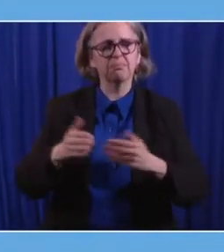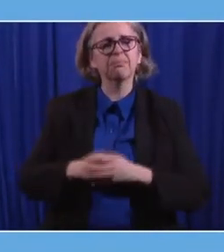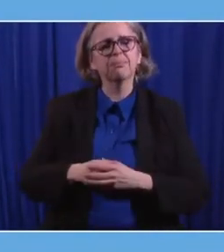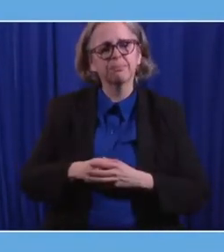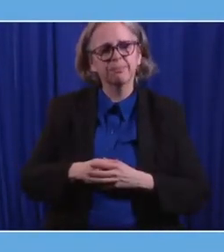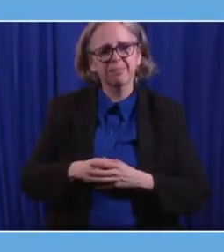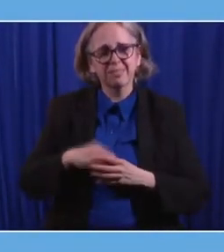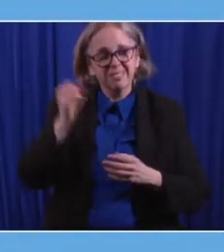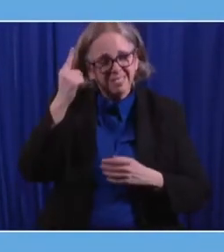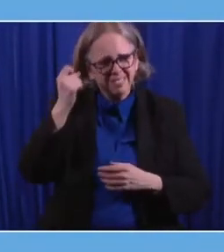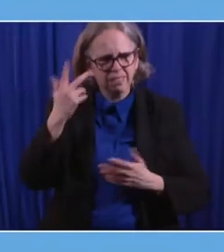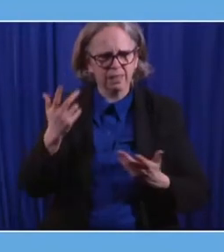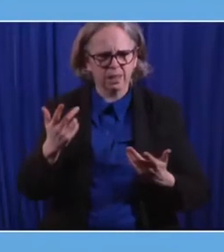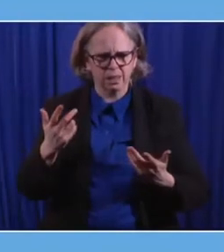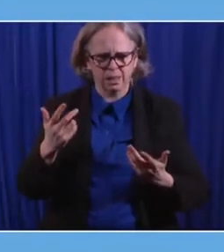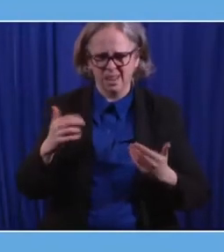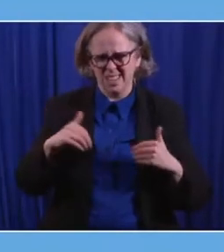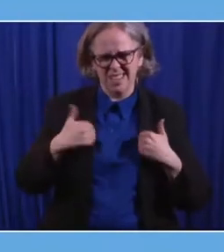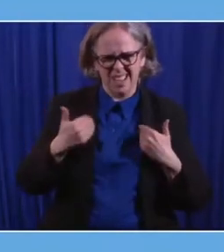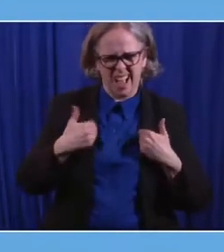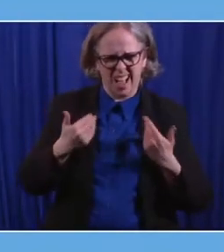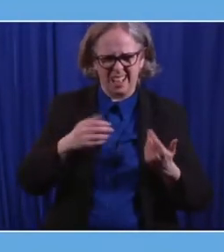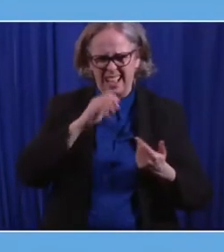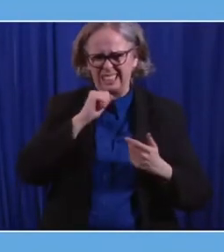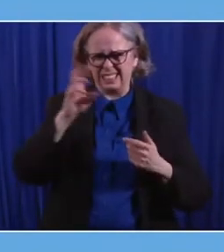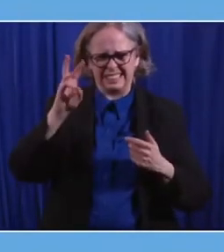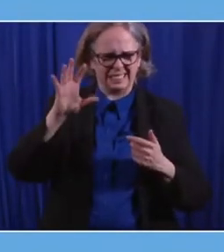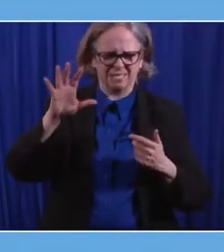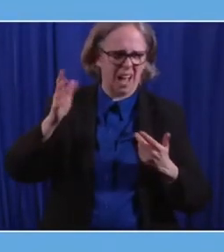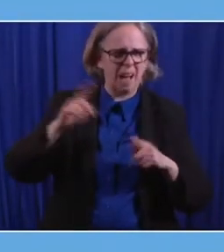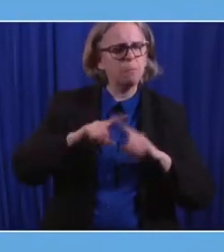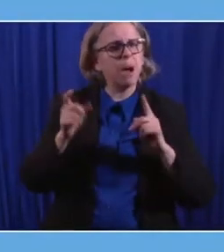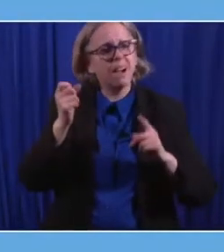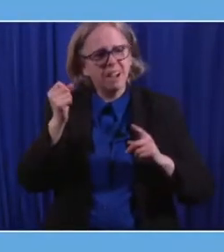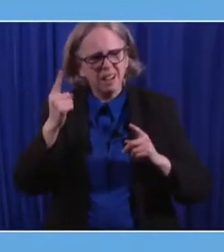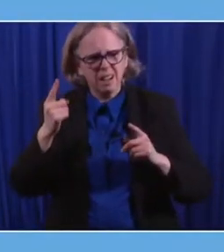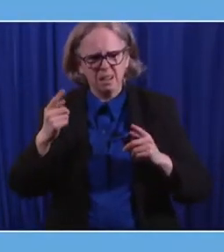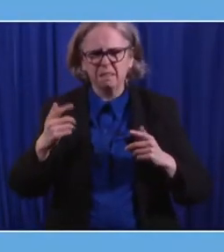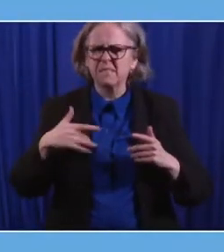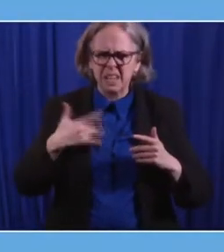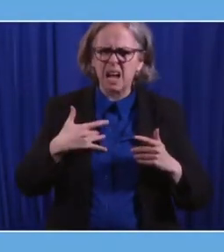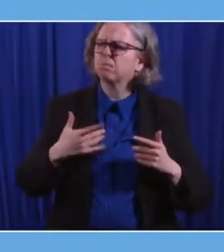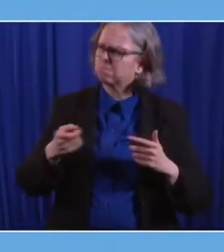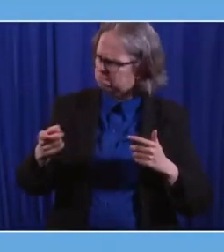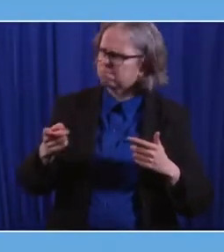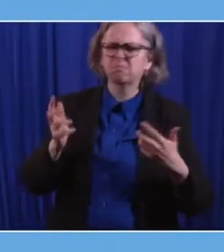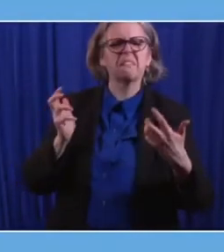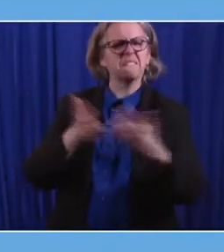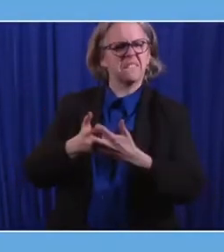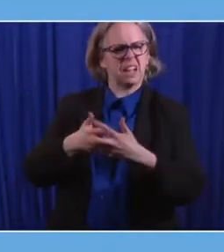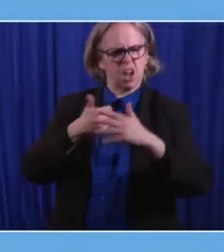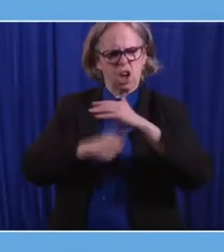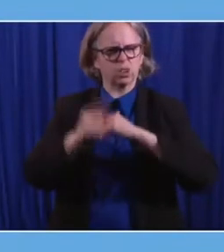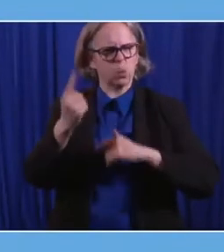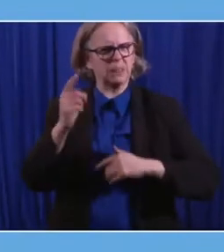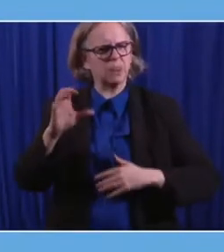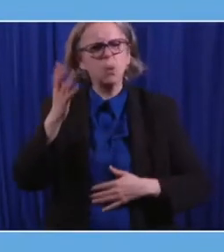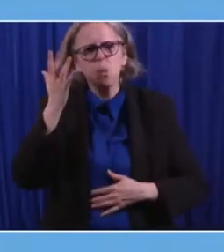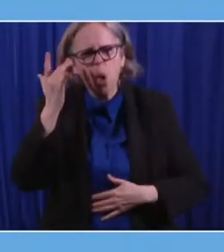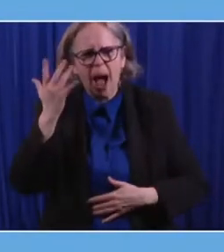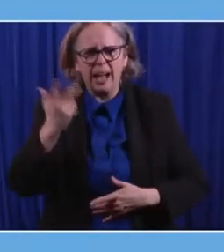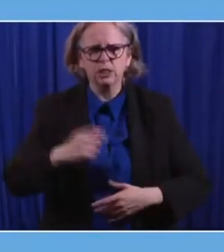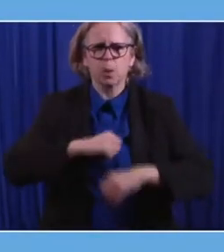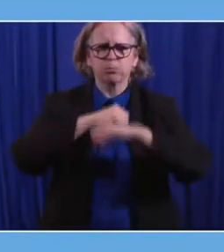And we felt that it was the right thing to do to cover them. You have two lives at risk.